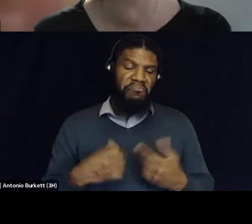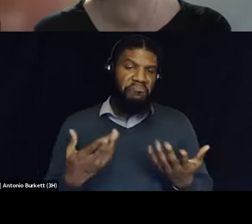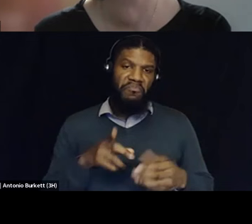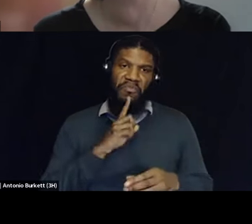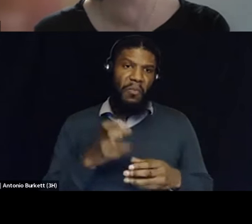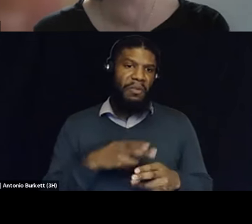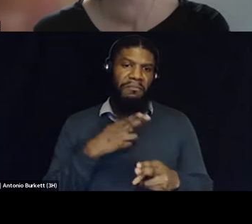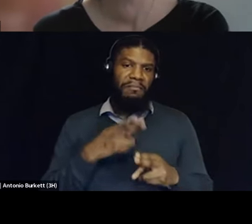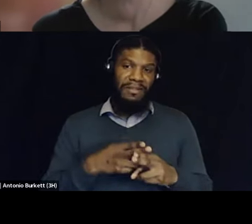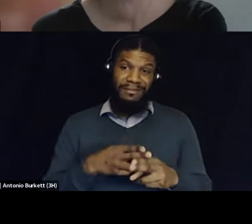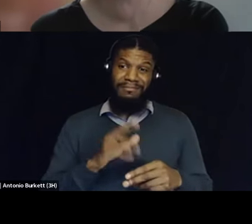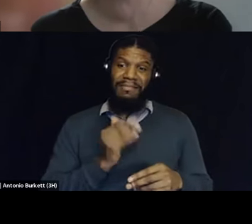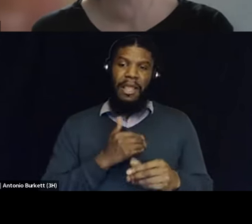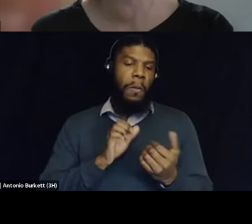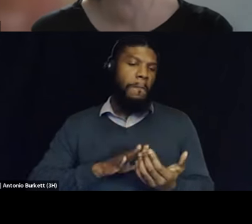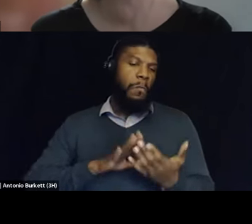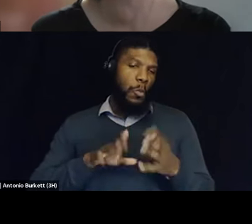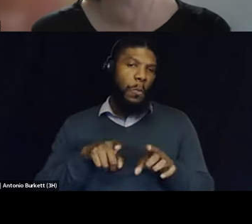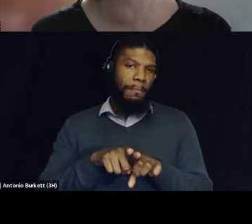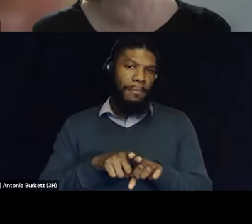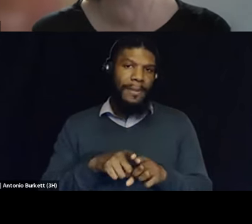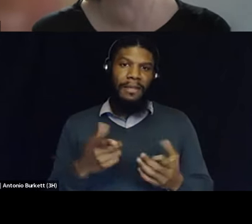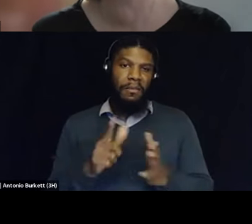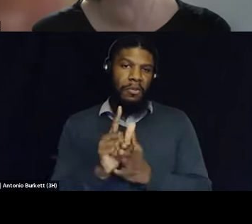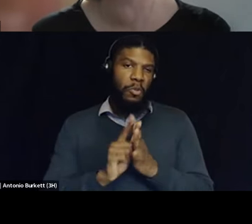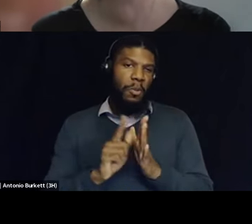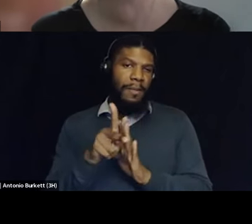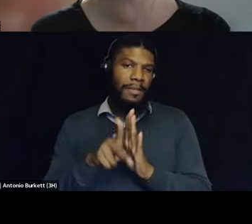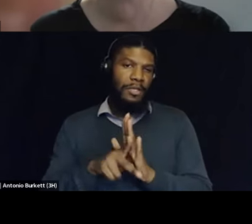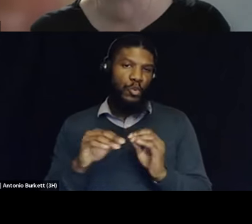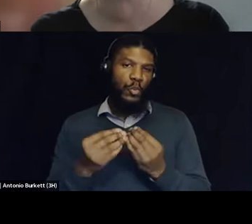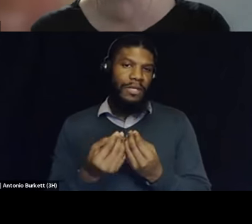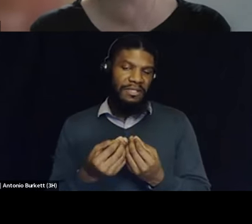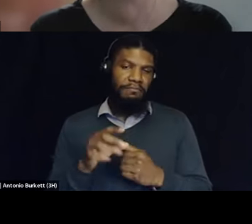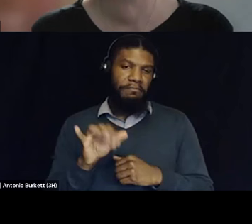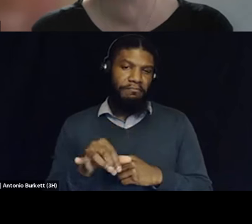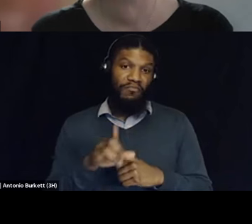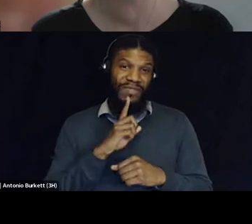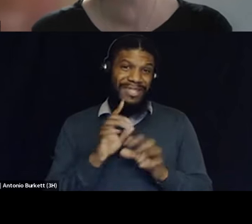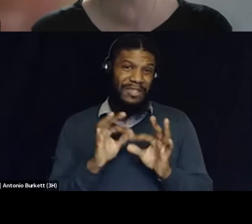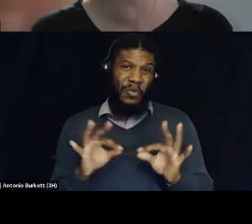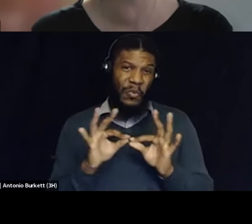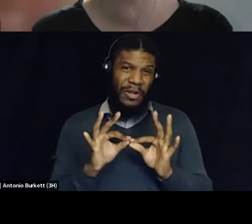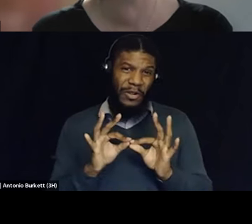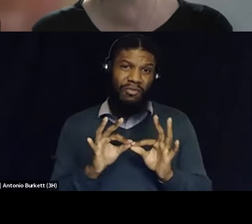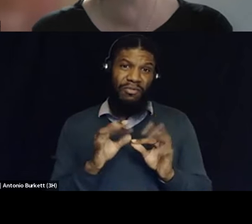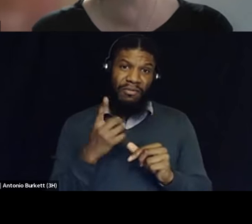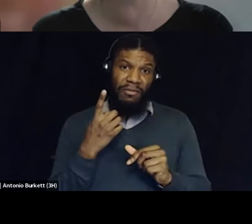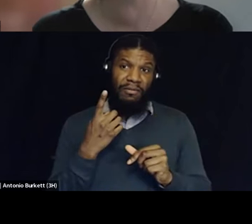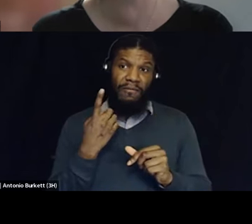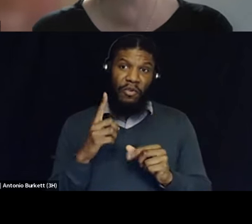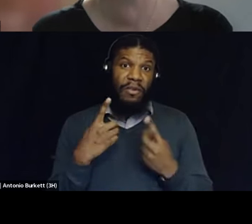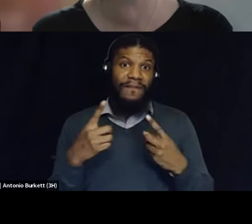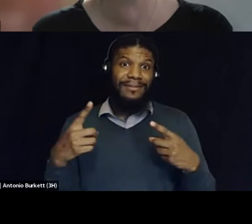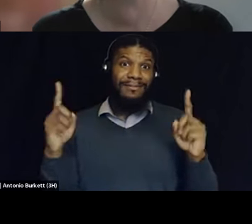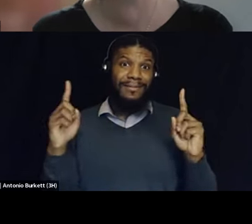to mention that that's our approach as a um more policy organization and that that that's critical i think in being effective and